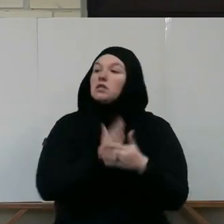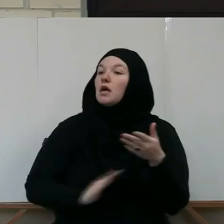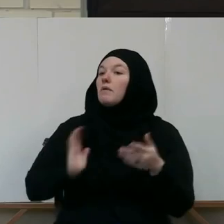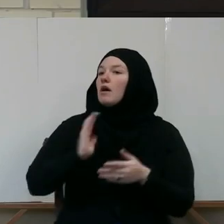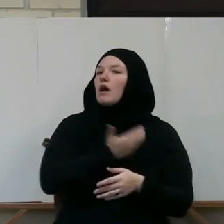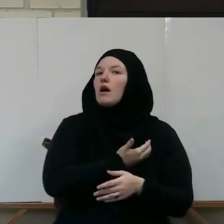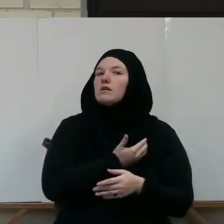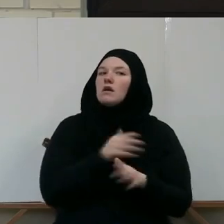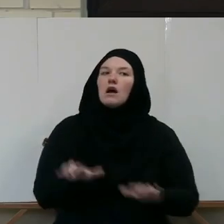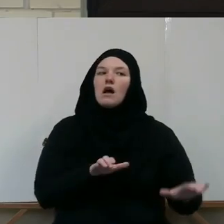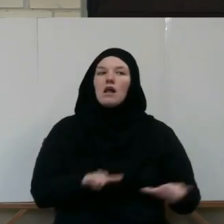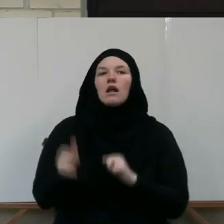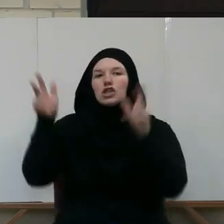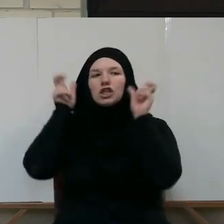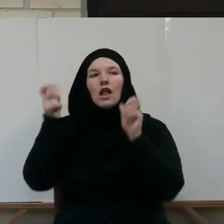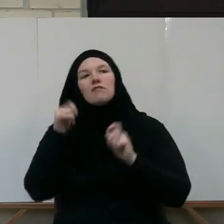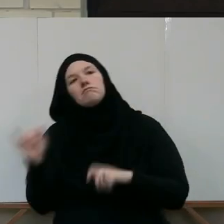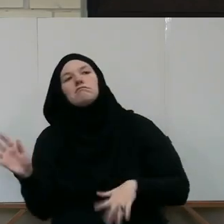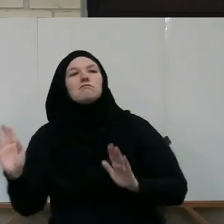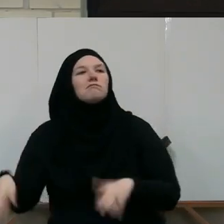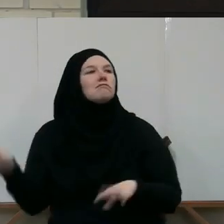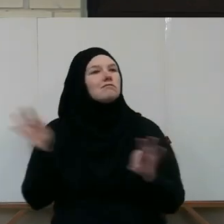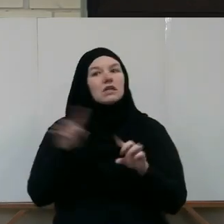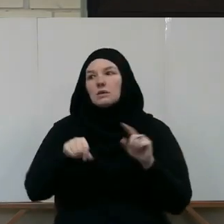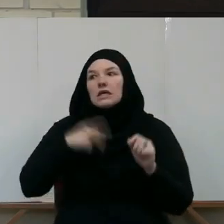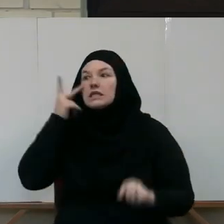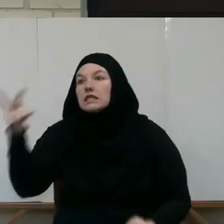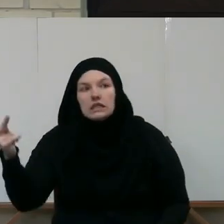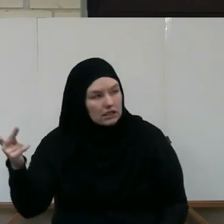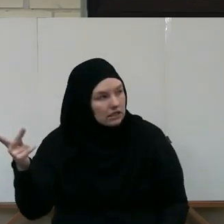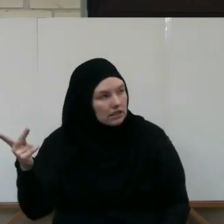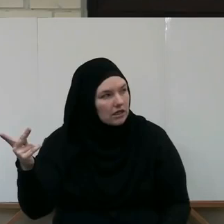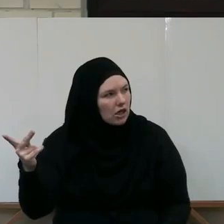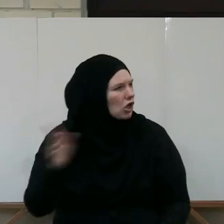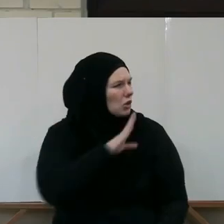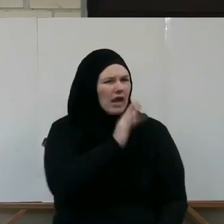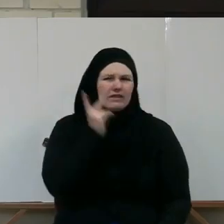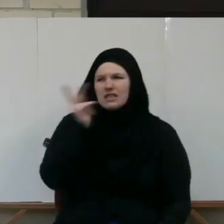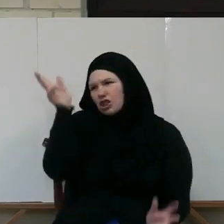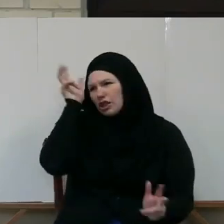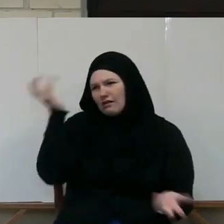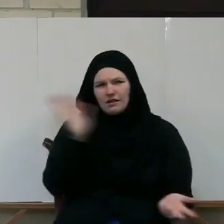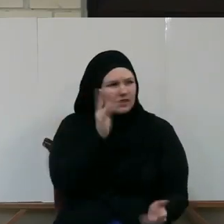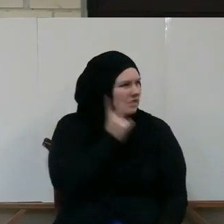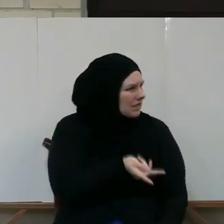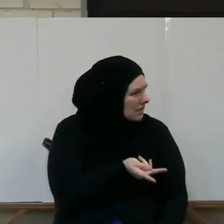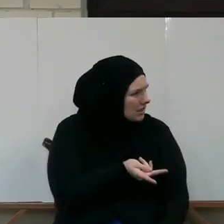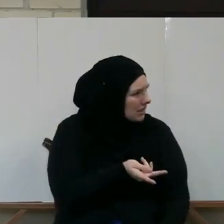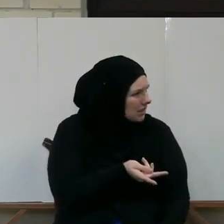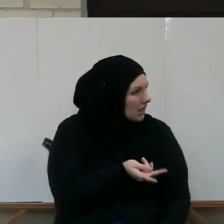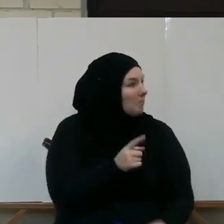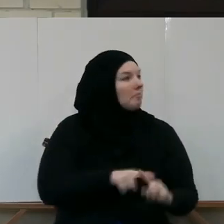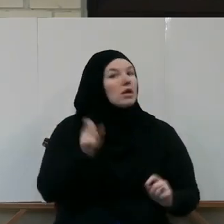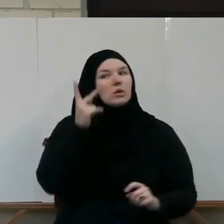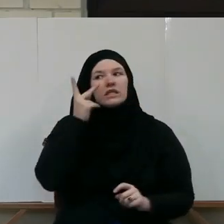treat the shaitan casually because we don't see them. But you will never see the shaitan. But you will see his